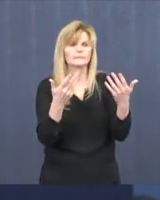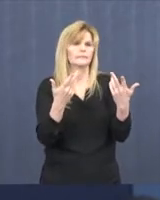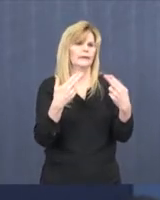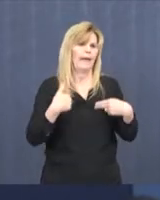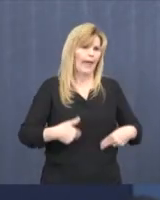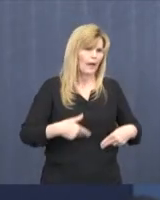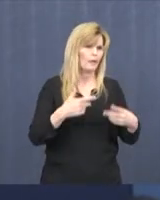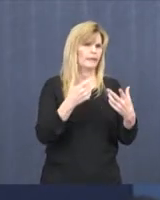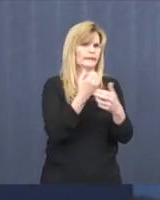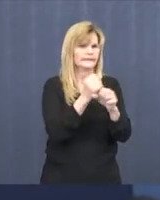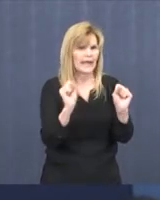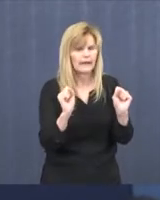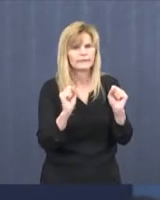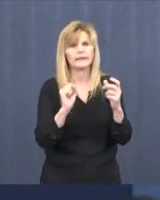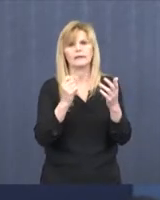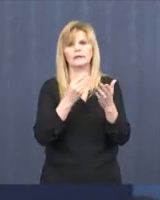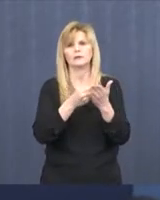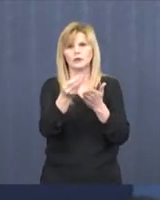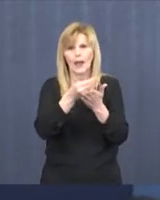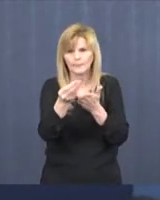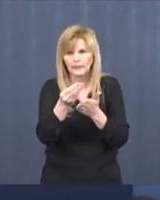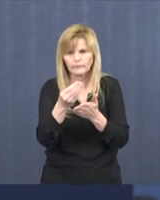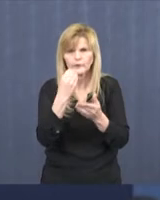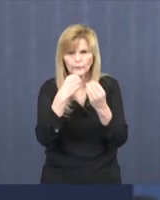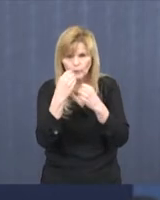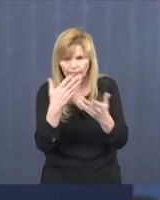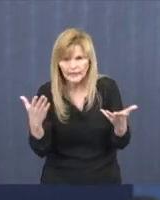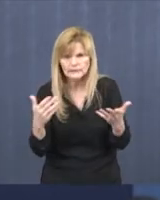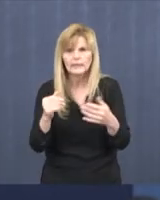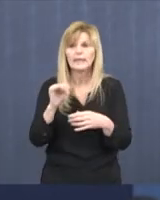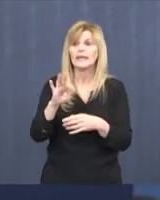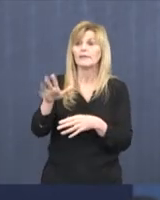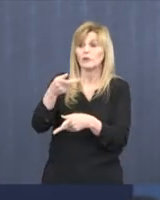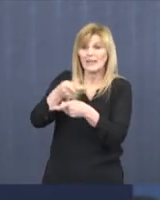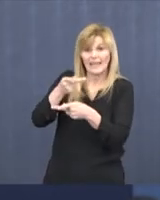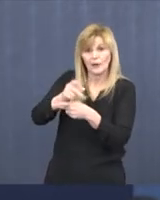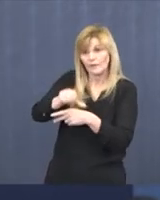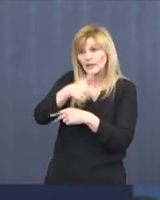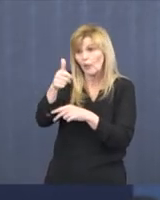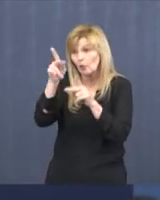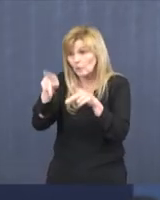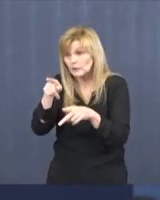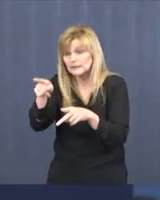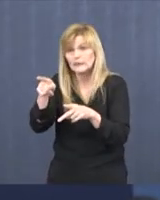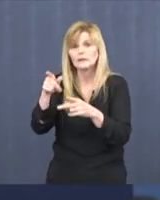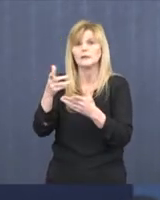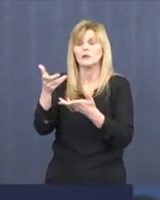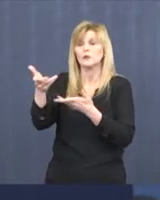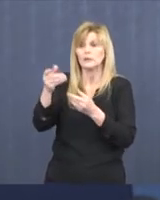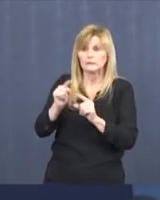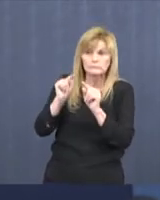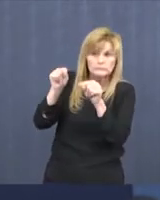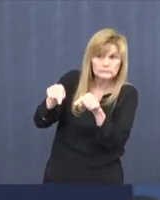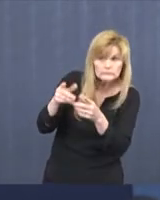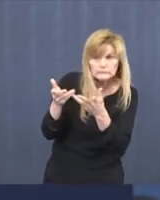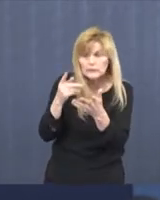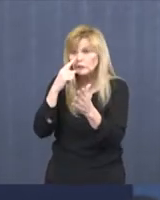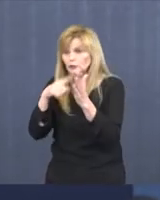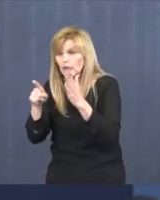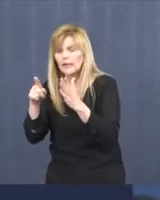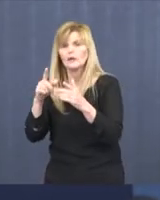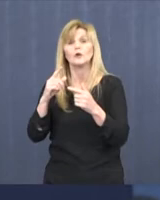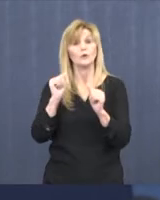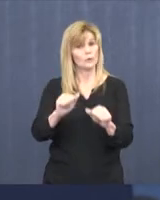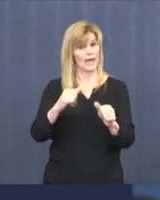things, supplies and services, if you're caring for others, you can still engage, as Desi mentioned, outdoor